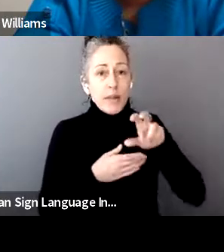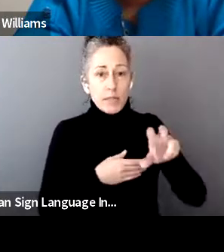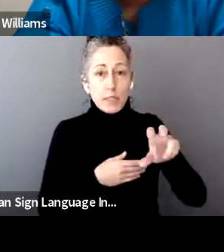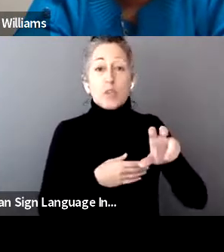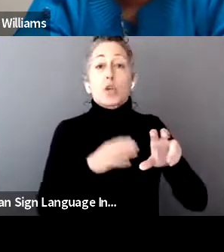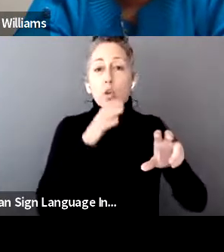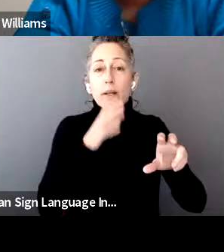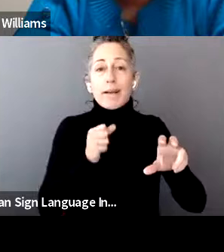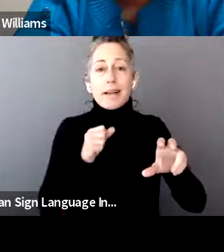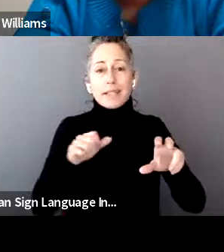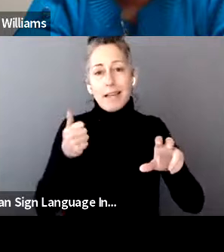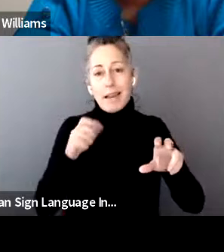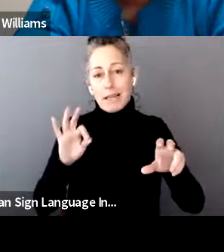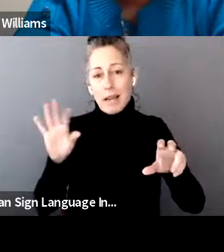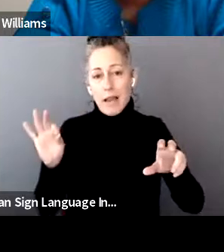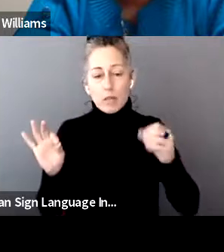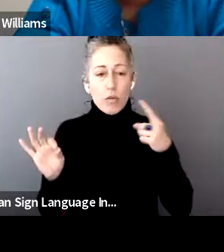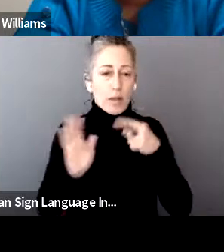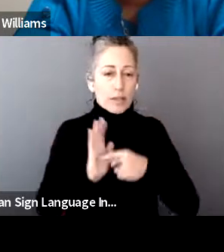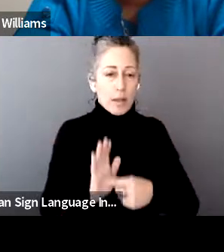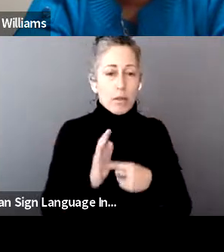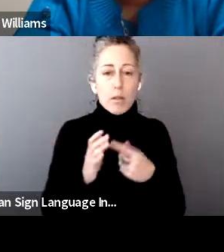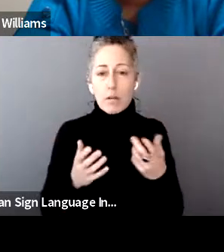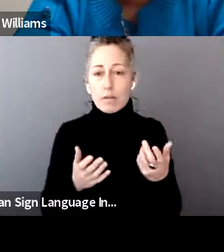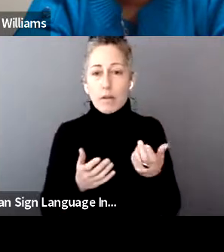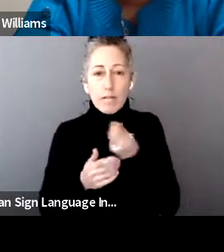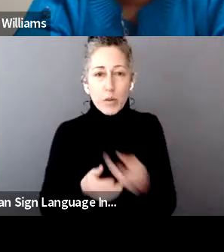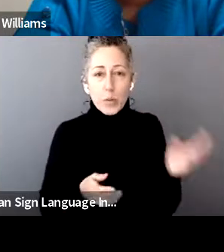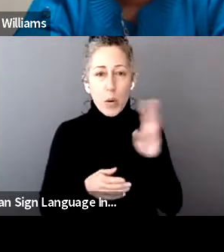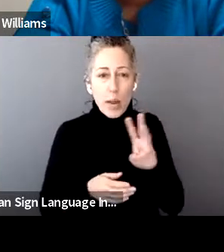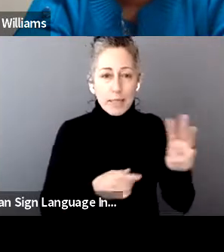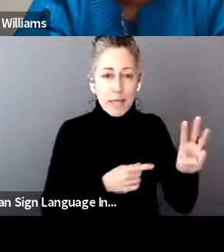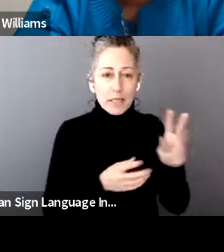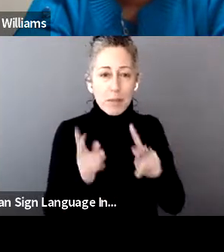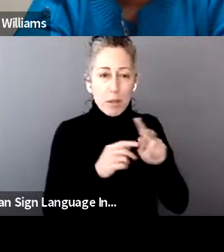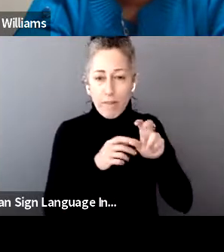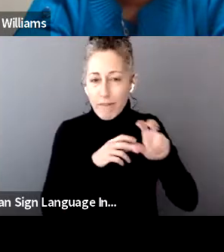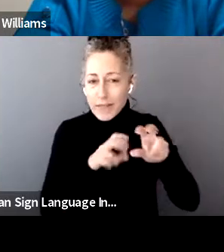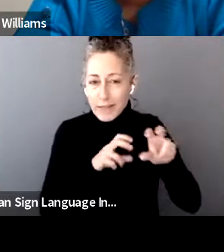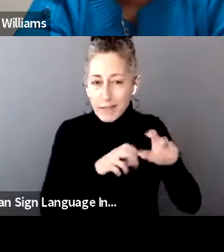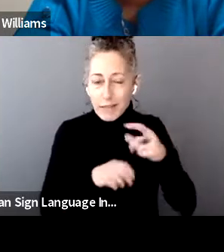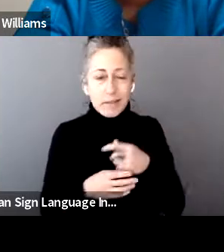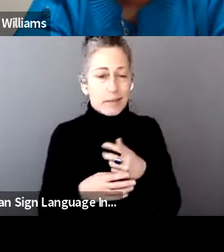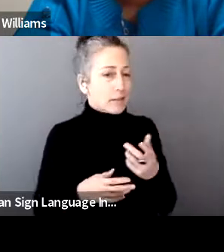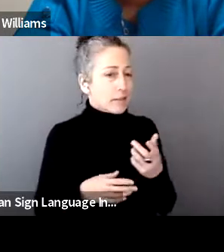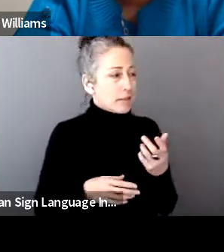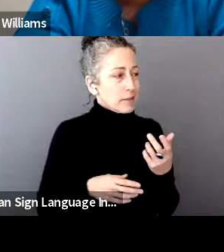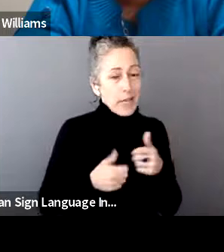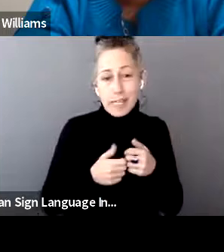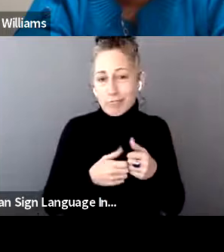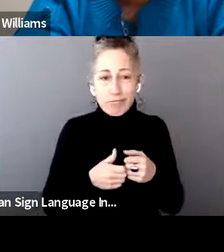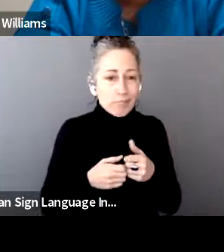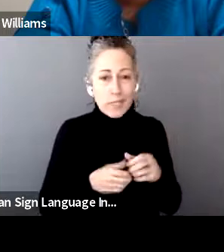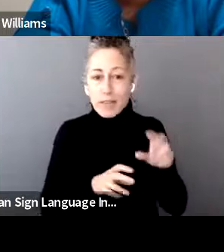So from, so let's say, I know there's some popular, uh, websites out there where people are investing in the stock market and things like that. They will,